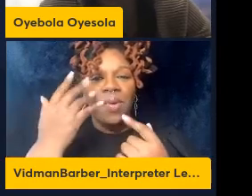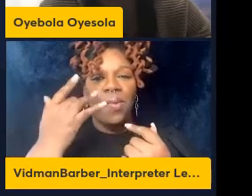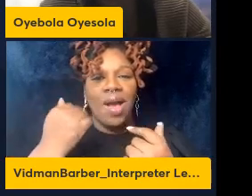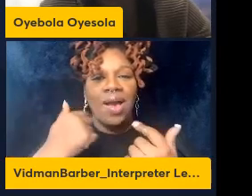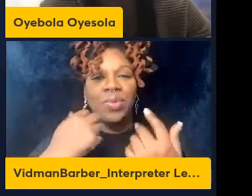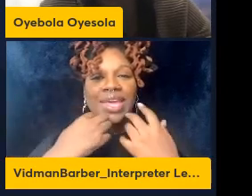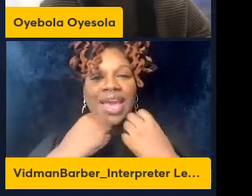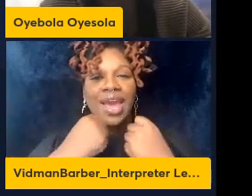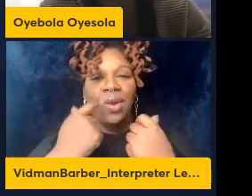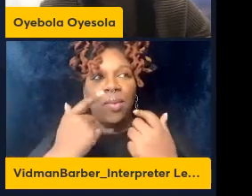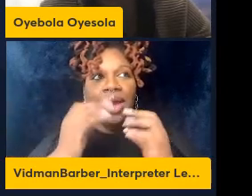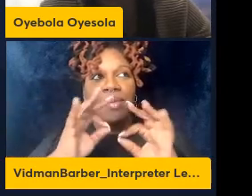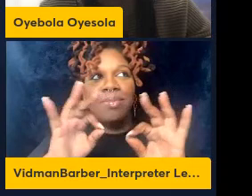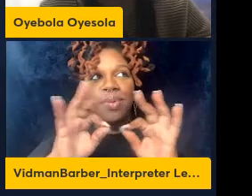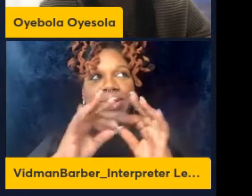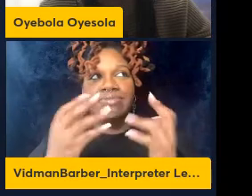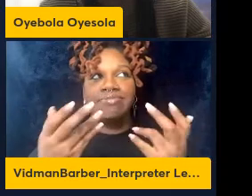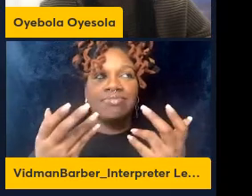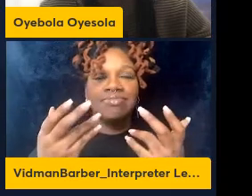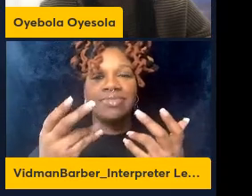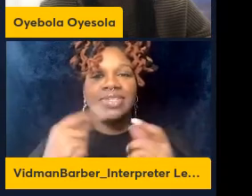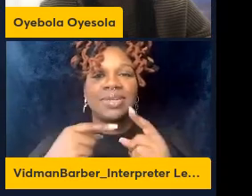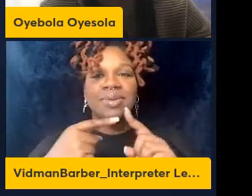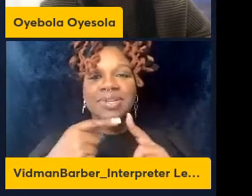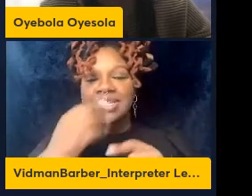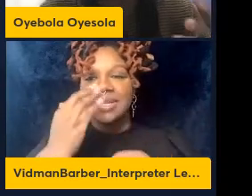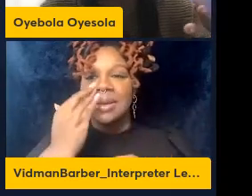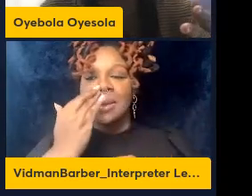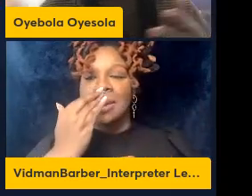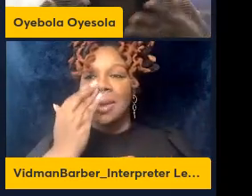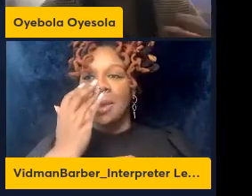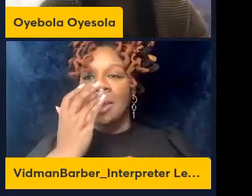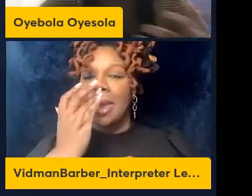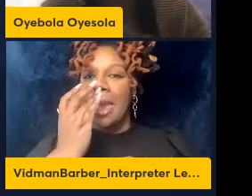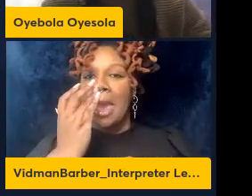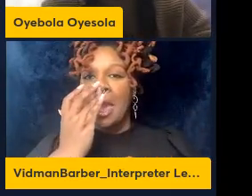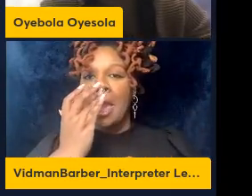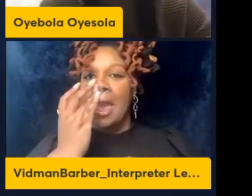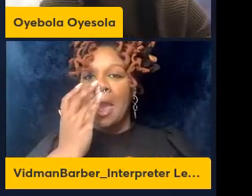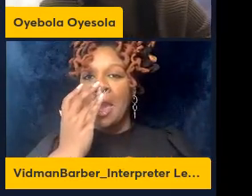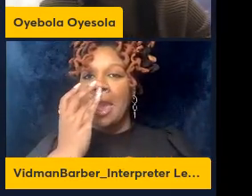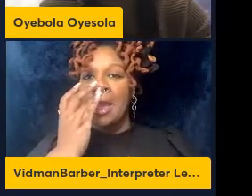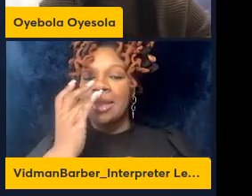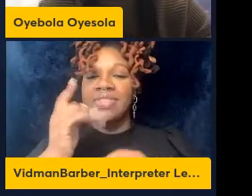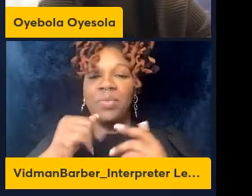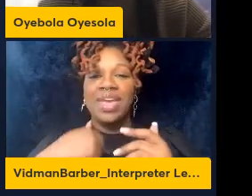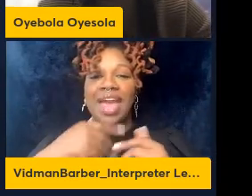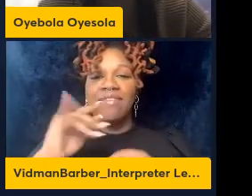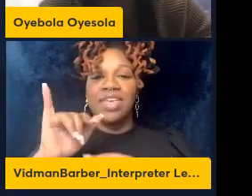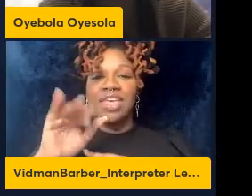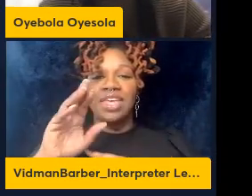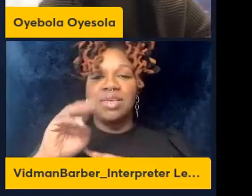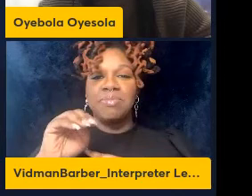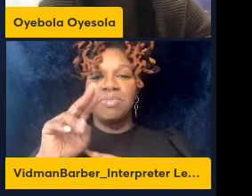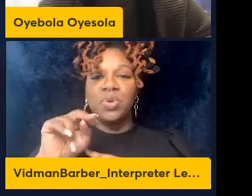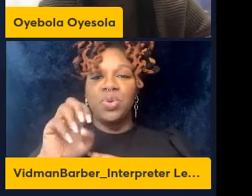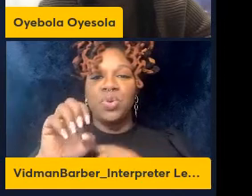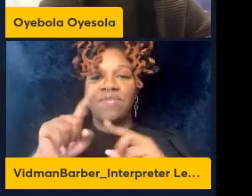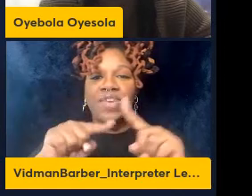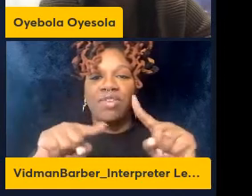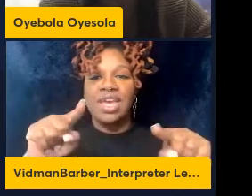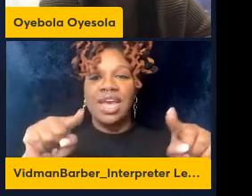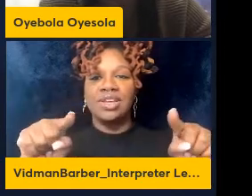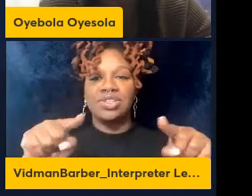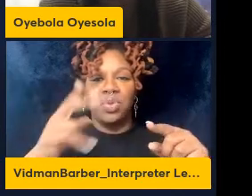do we care that there are that there are immune variation and how does this really influence one